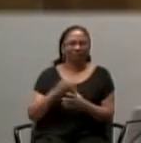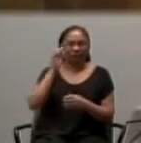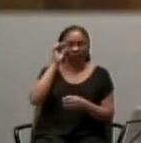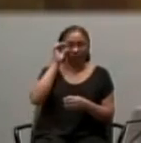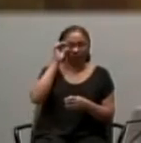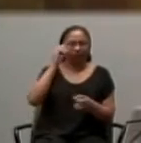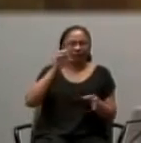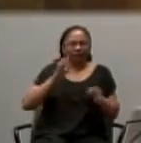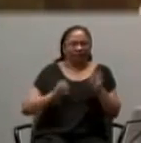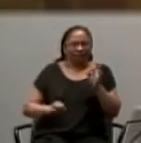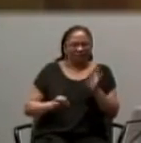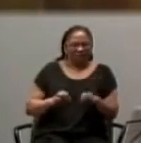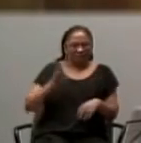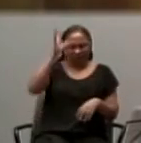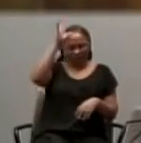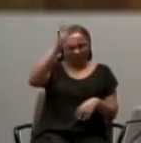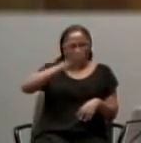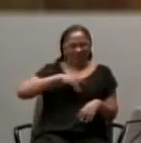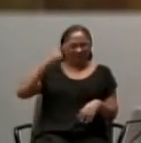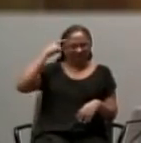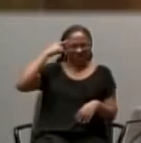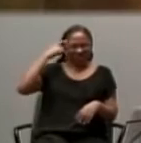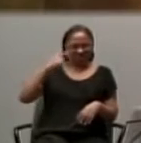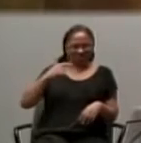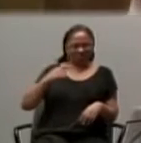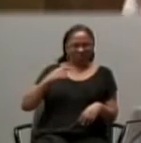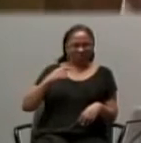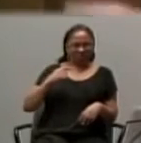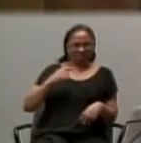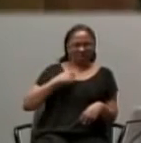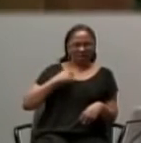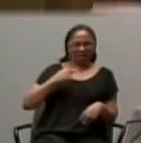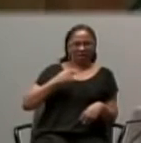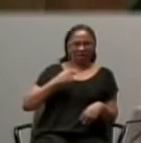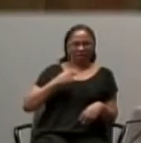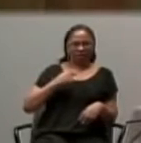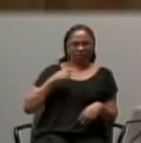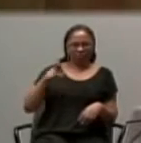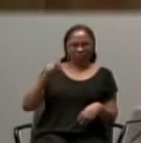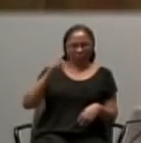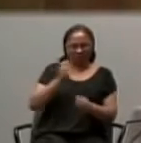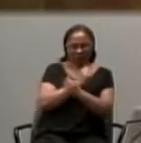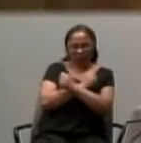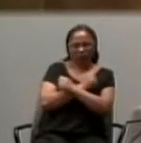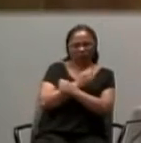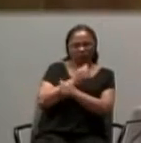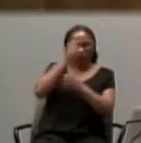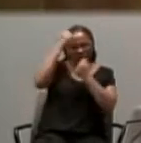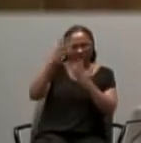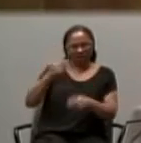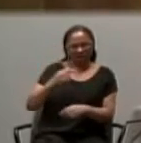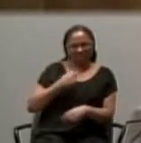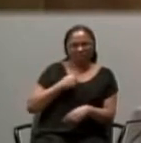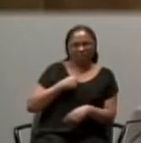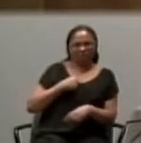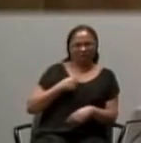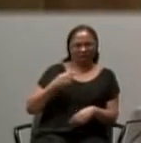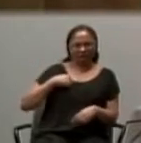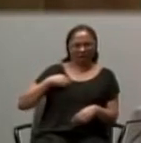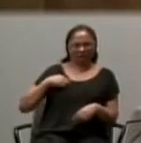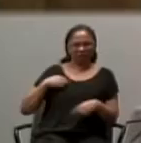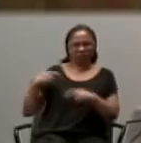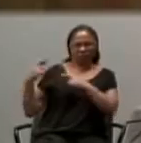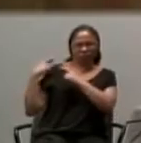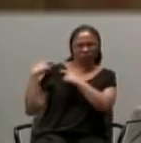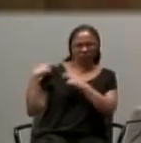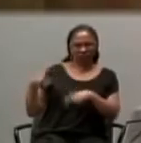any kind, Comes into the relationship, You're removing yourself from love, And from giving way to one another in Christ.